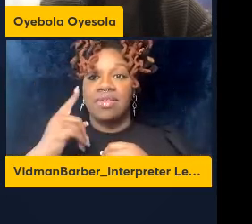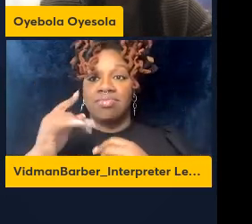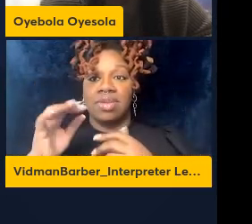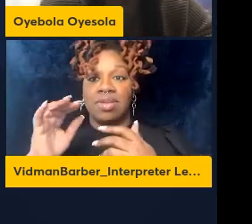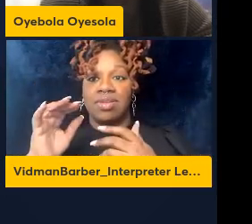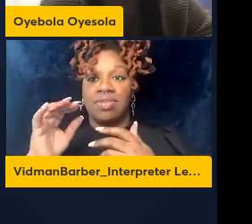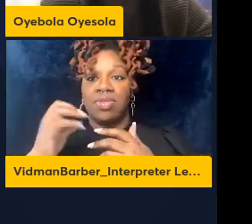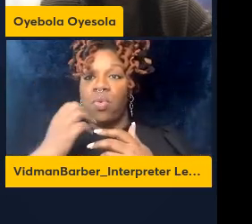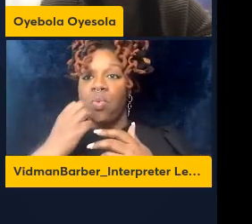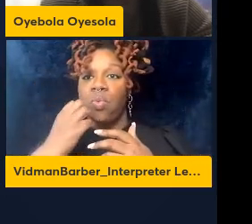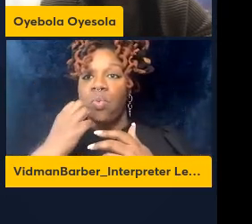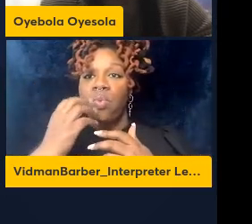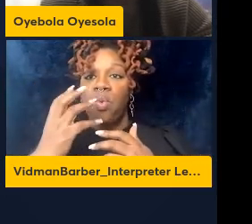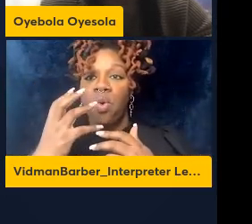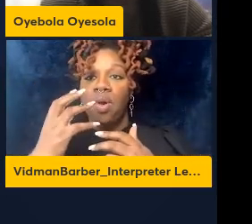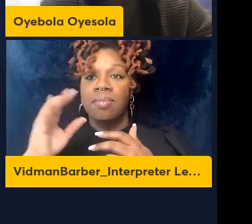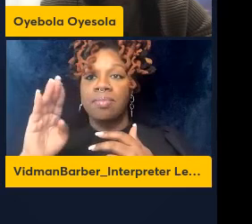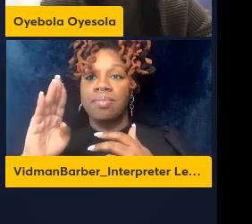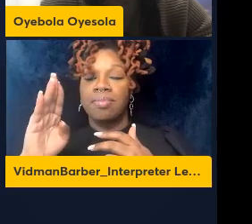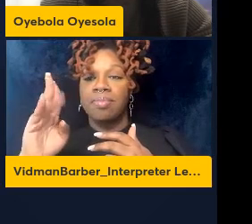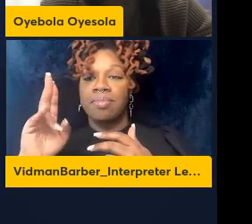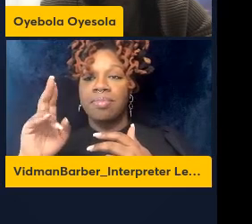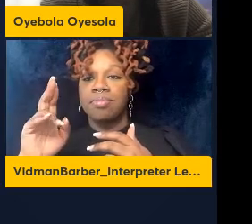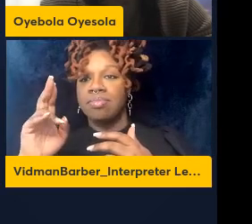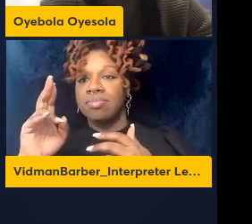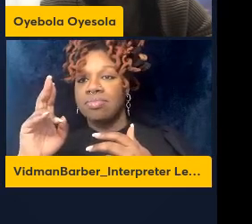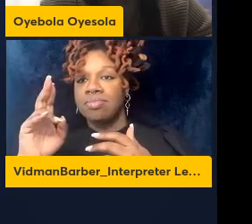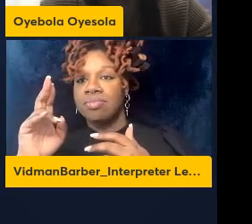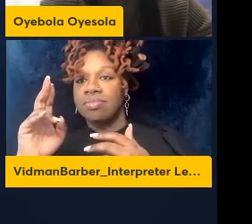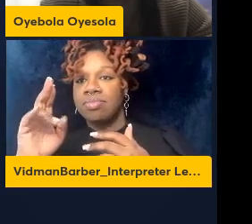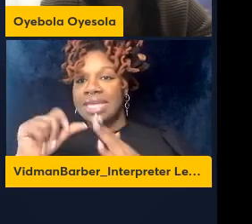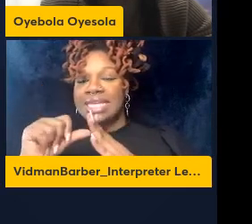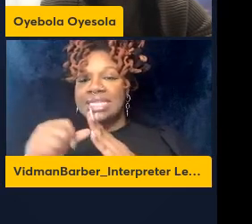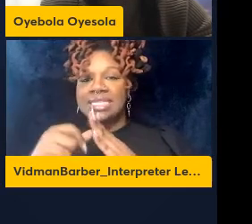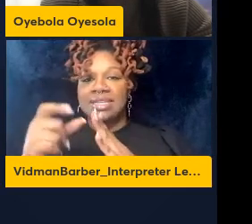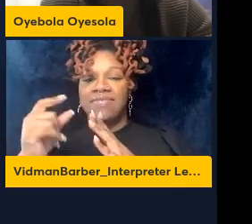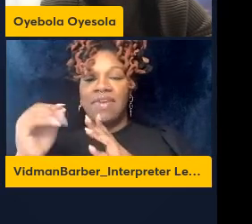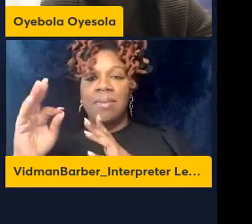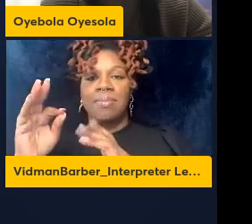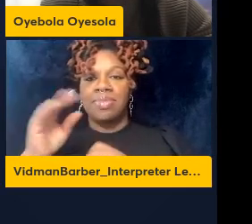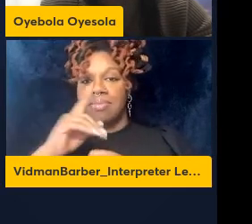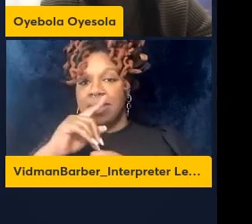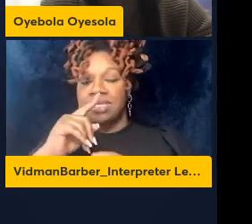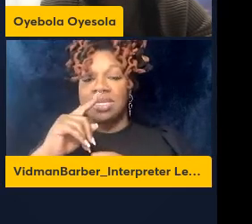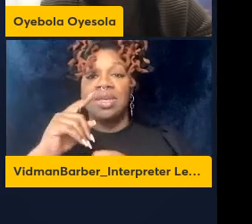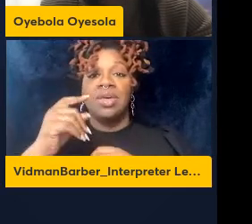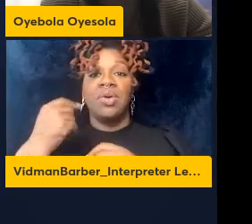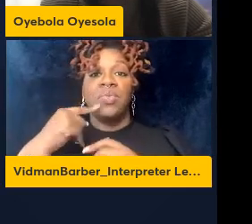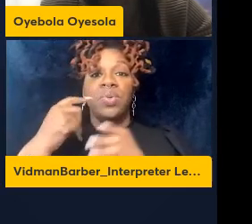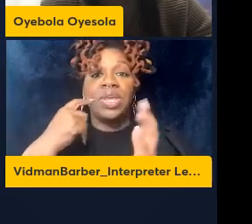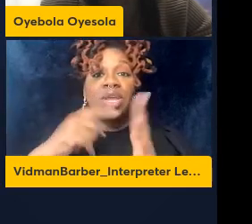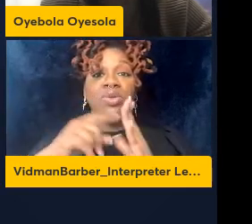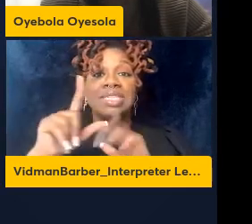that if we look in the lab similar we also see similar genetic